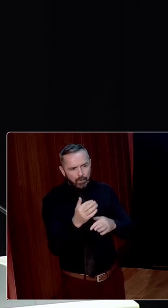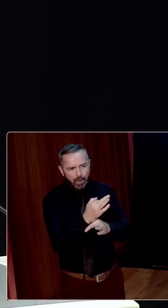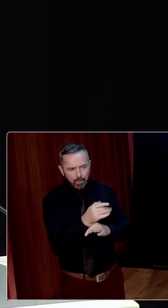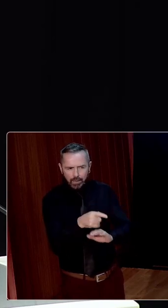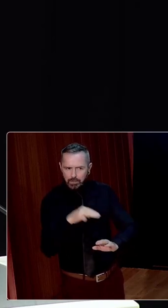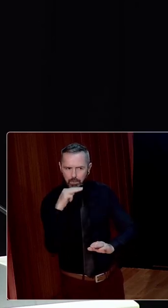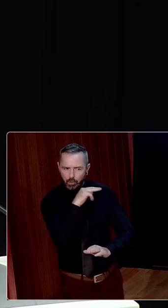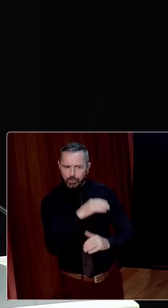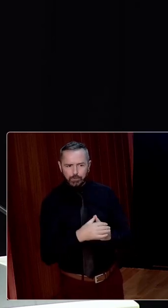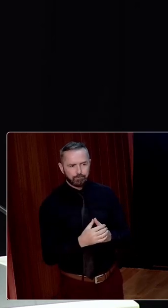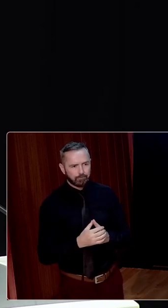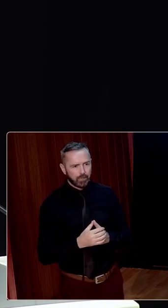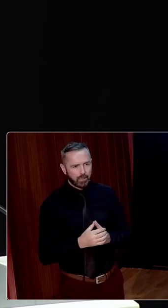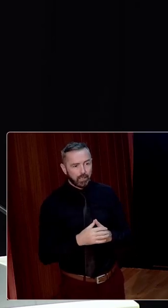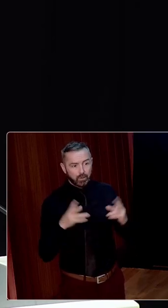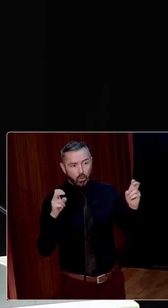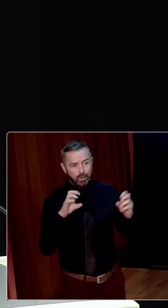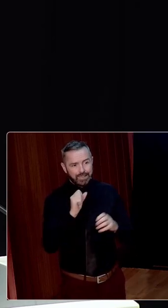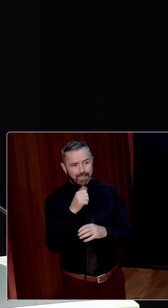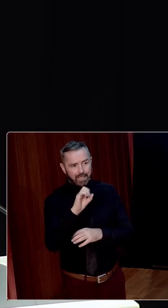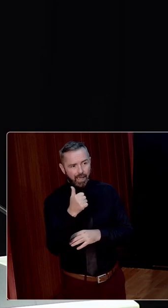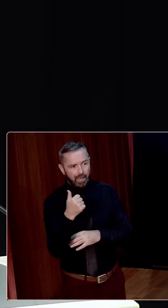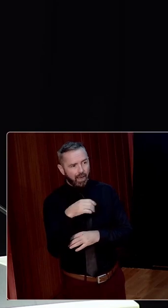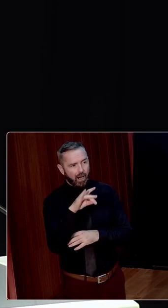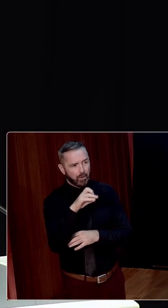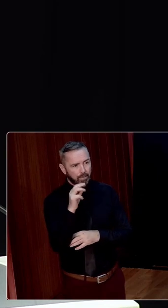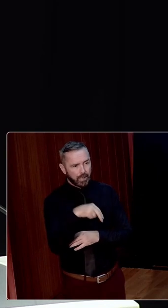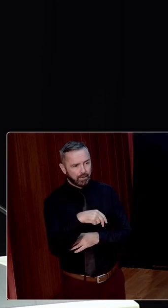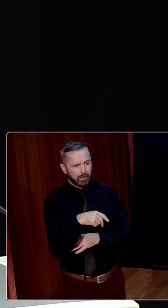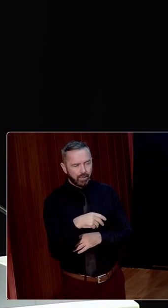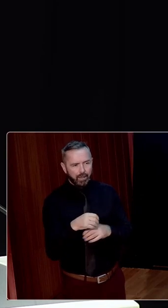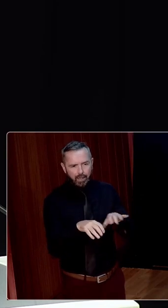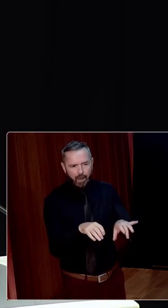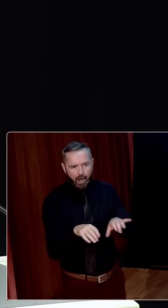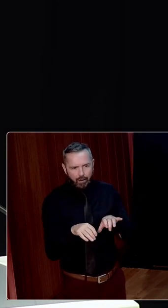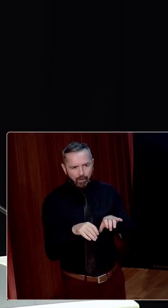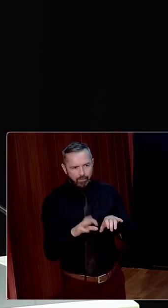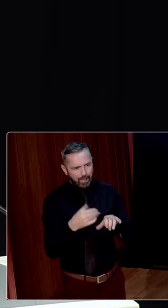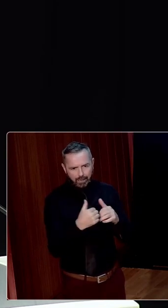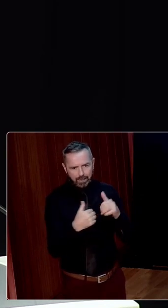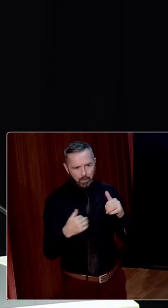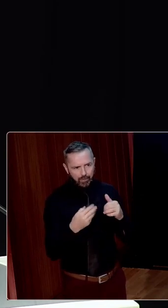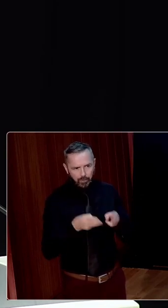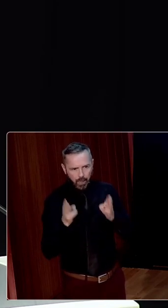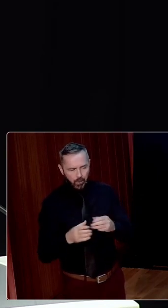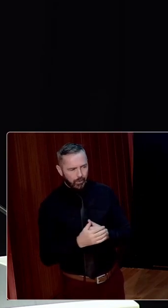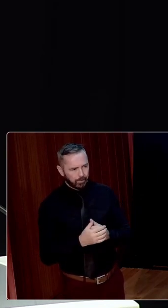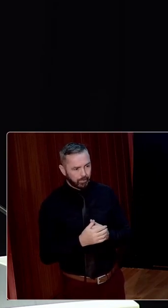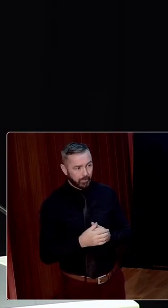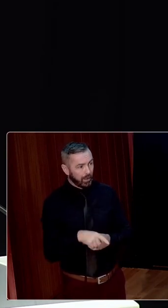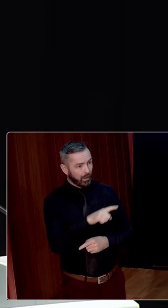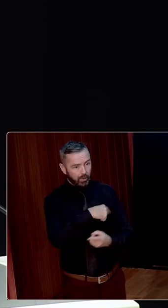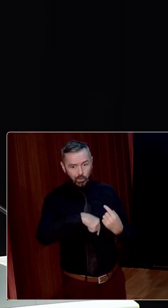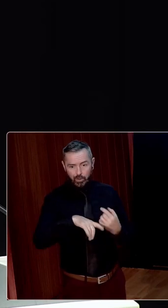To quote Sidia Hartman, the archive is always inseparable from the play of power. And we as